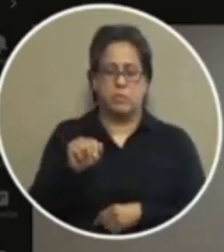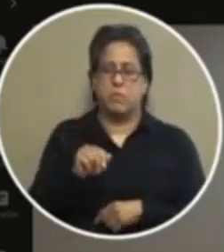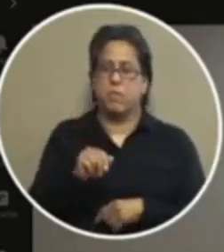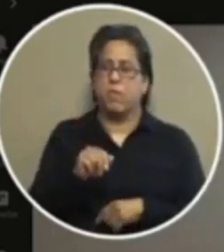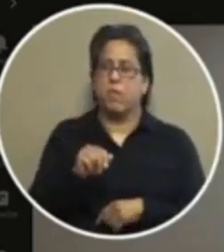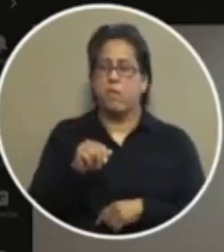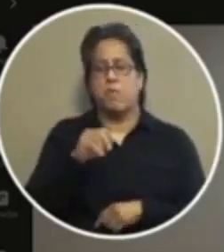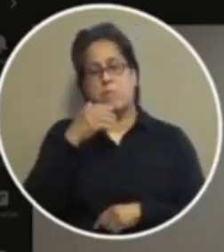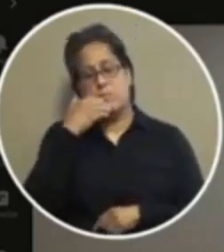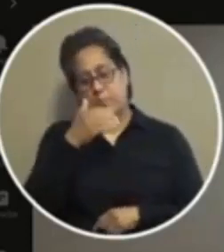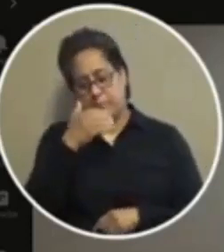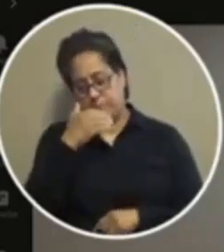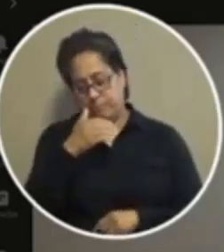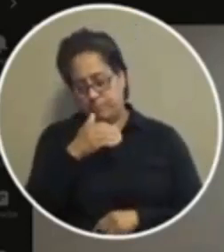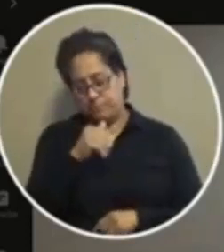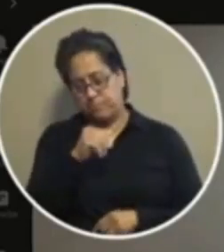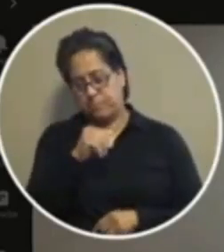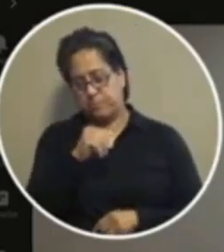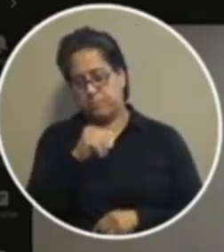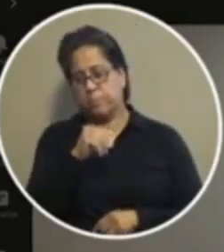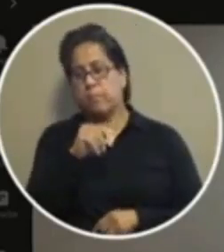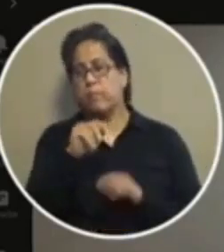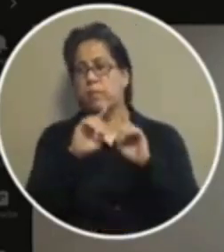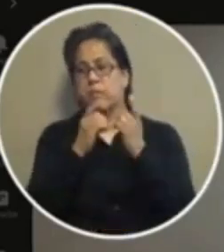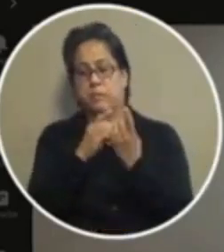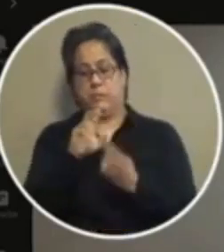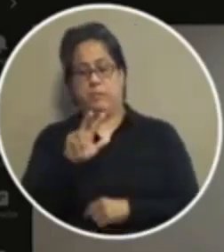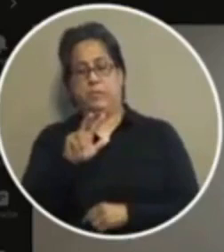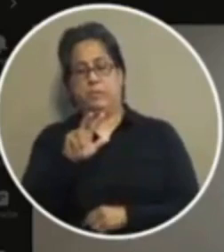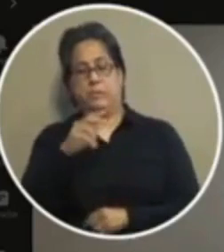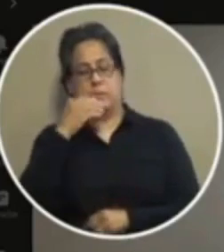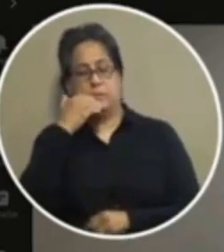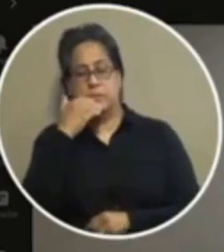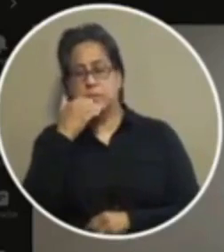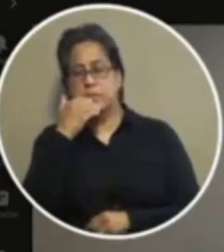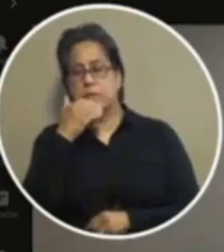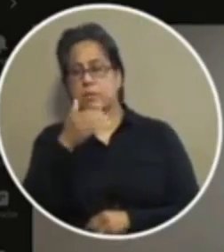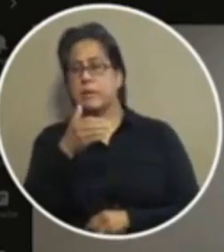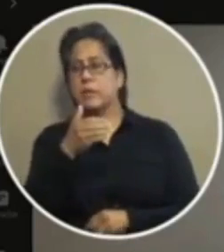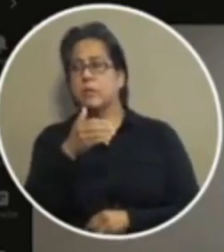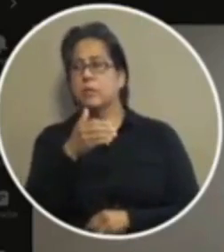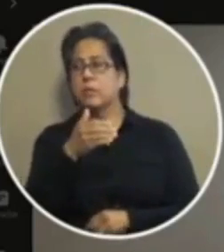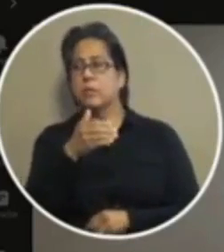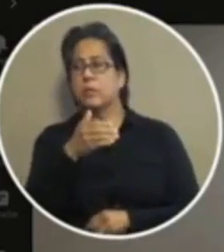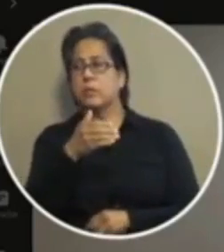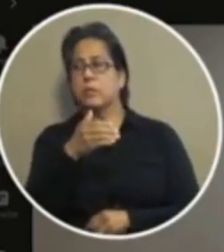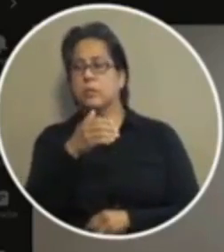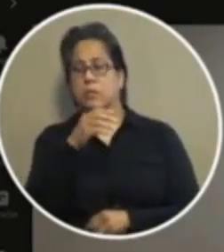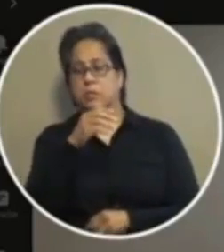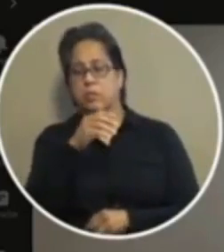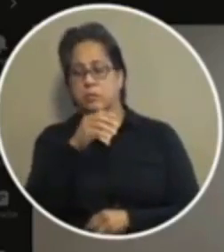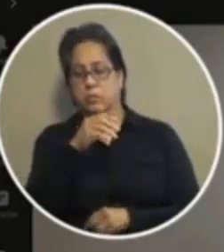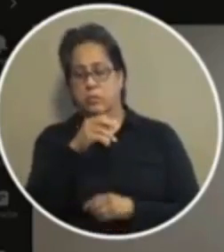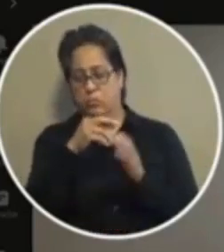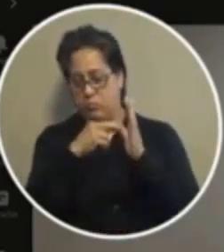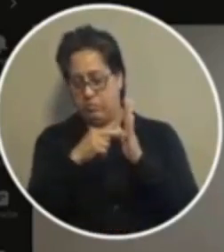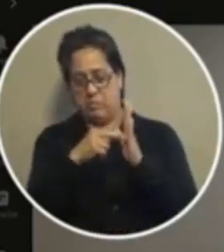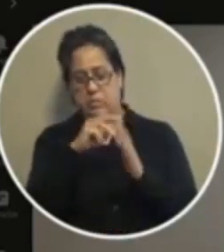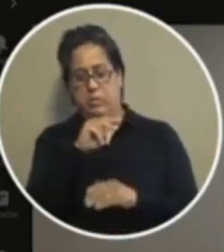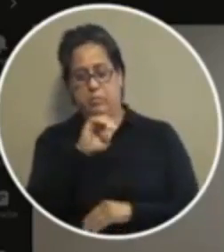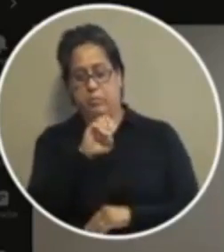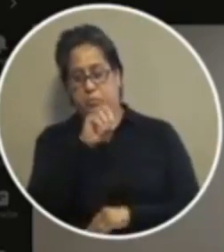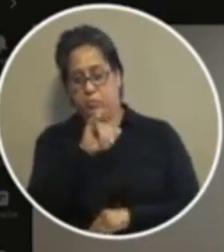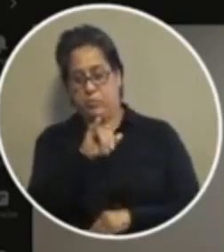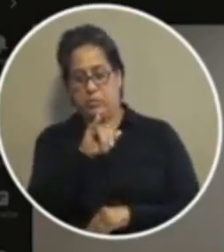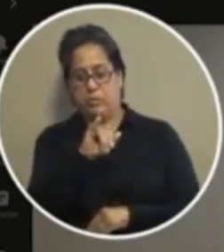um you mayor um so first and foremost i'd like to thank uh speaker pro tem moody that that is a that's his official